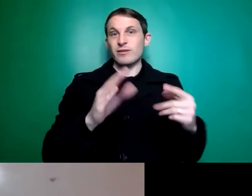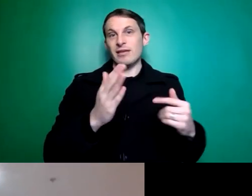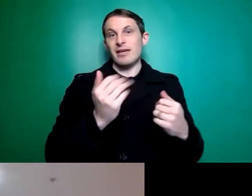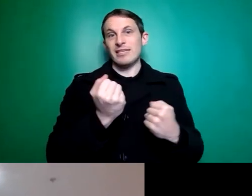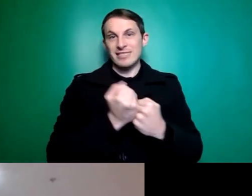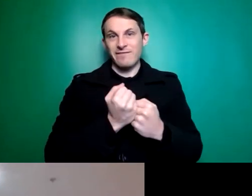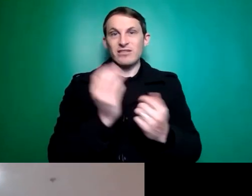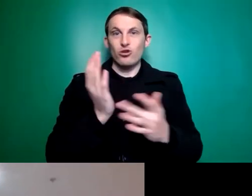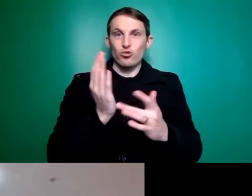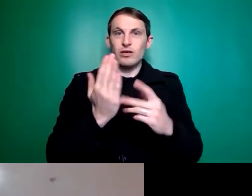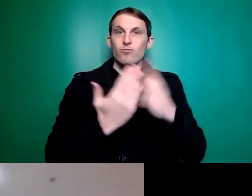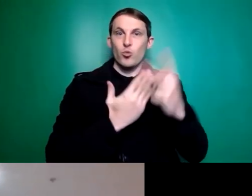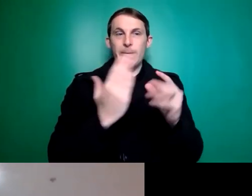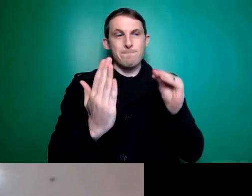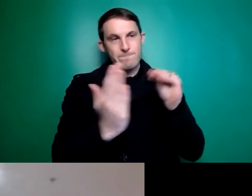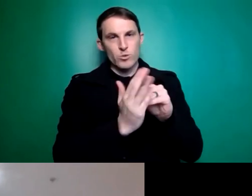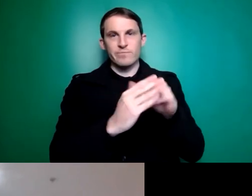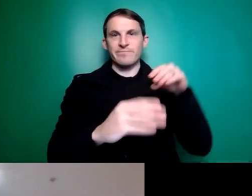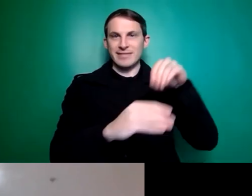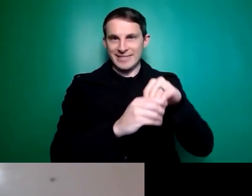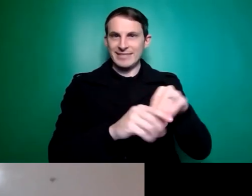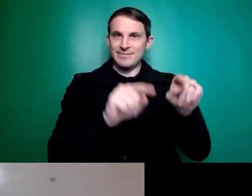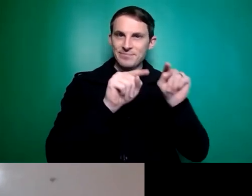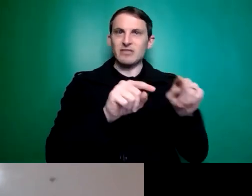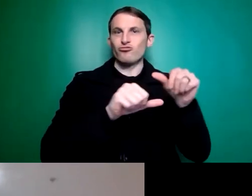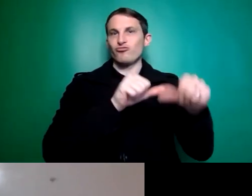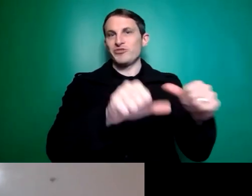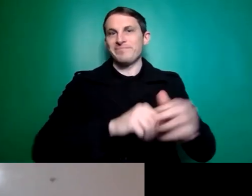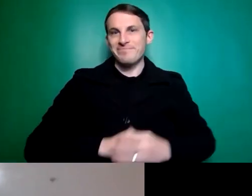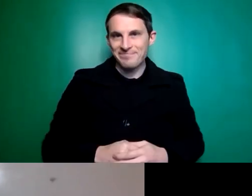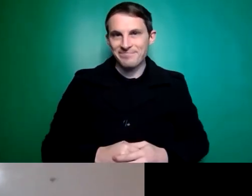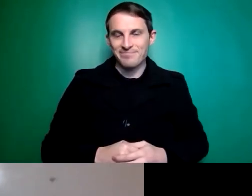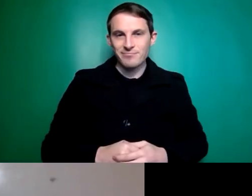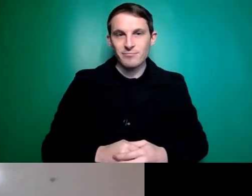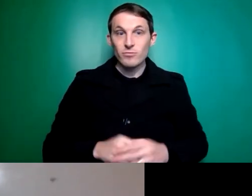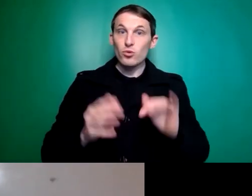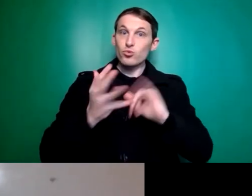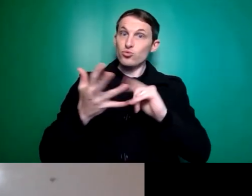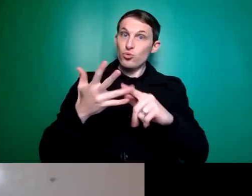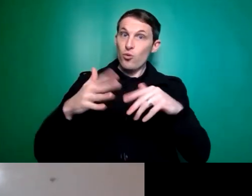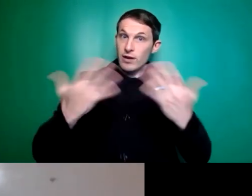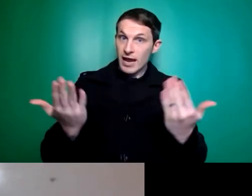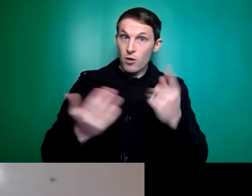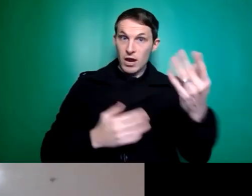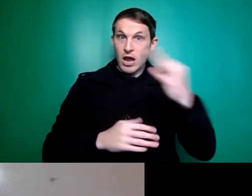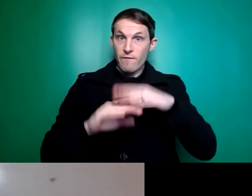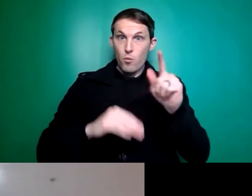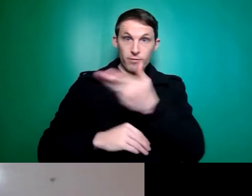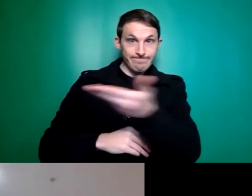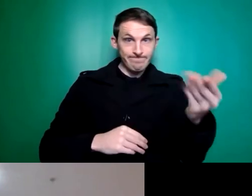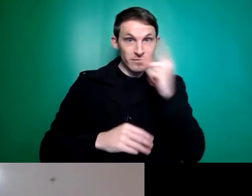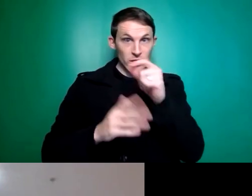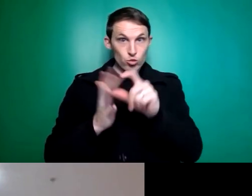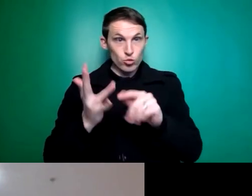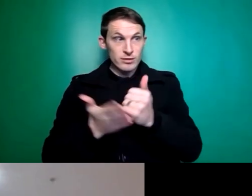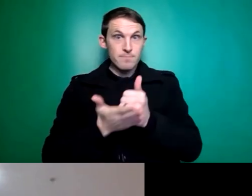strategy. So coming back to your question of what people can do to support the campaign, Lynette, I might